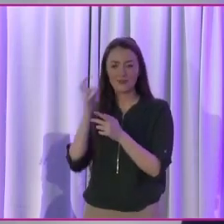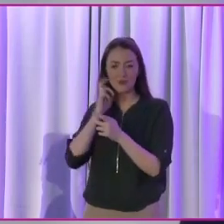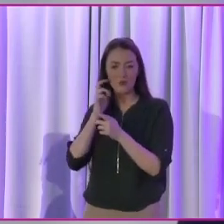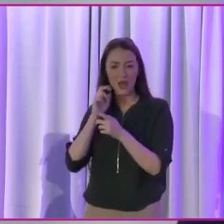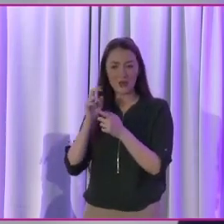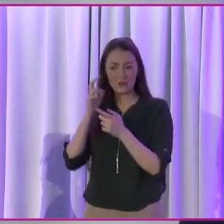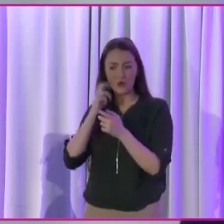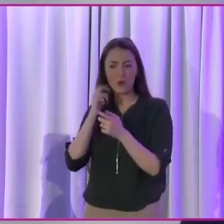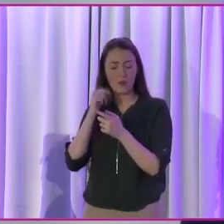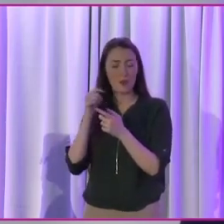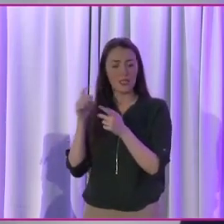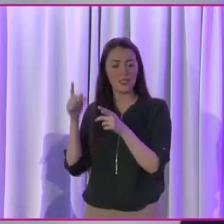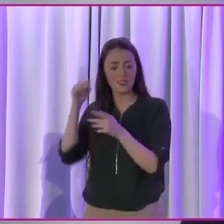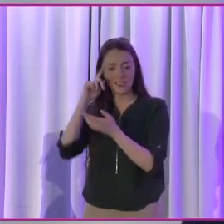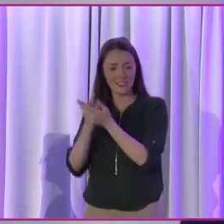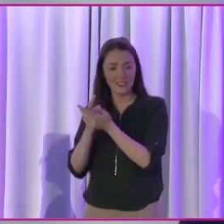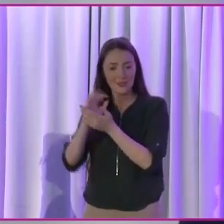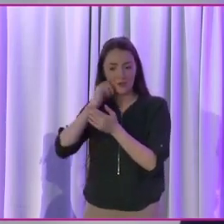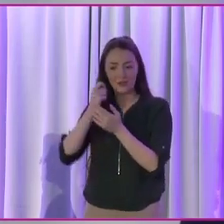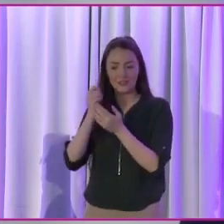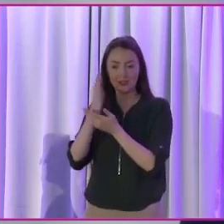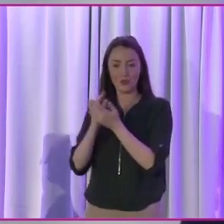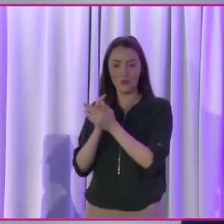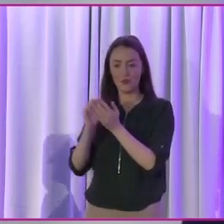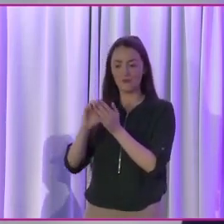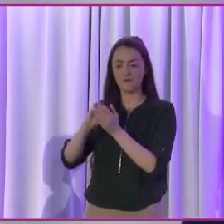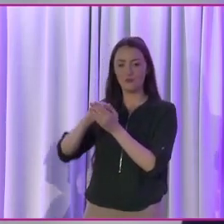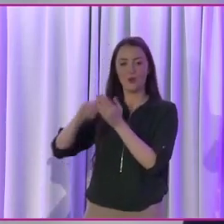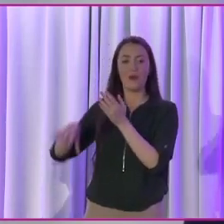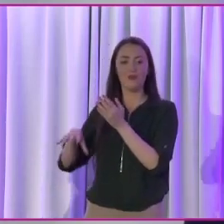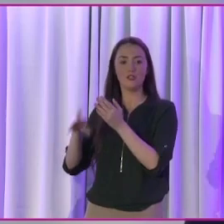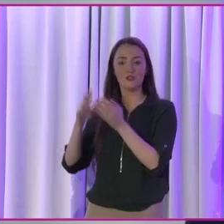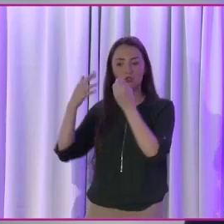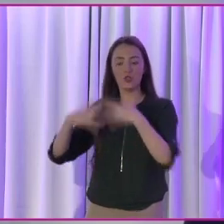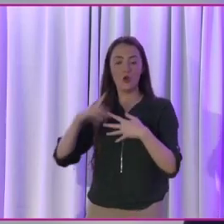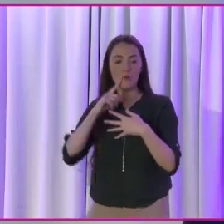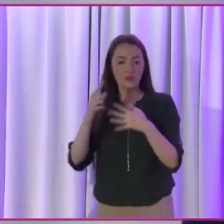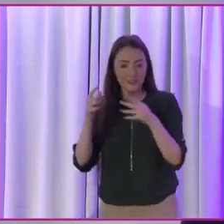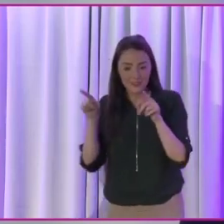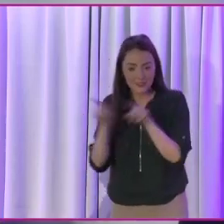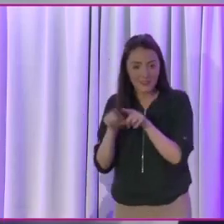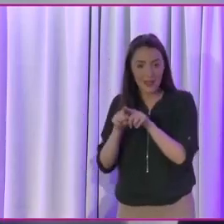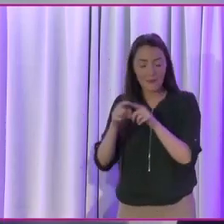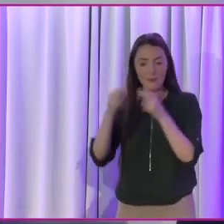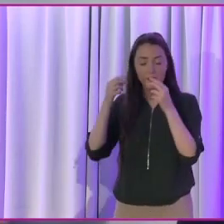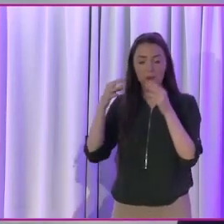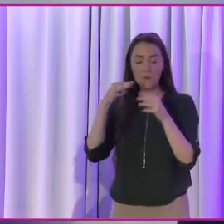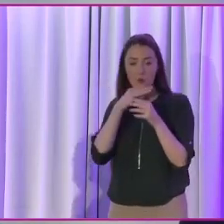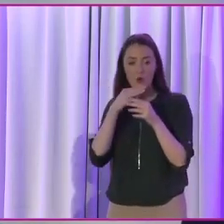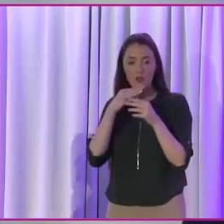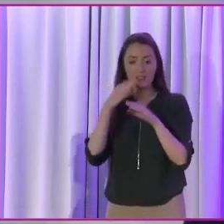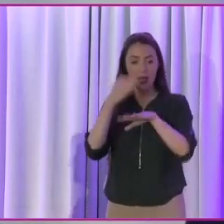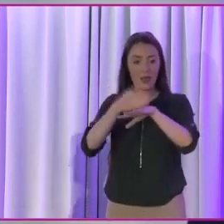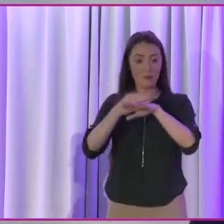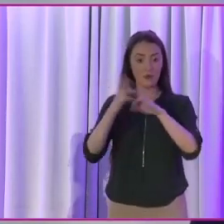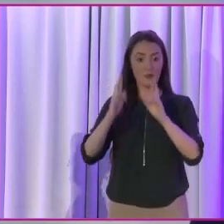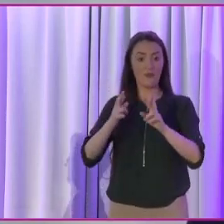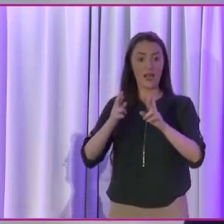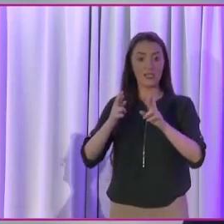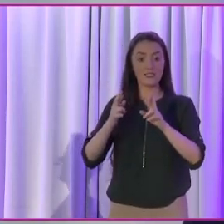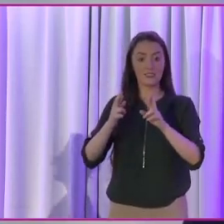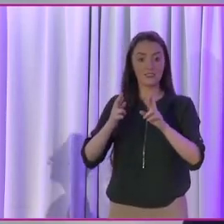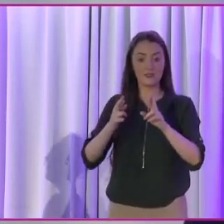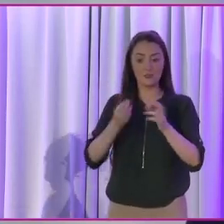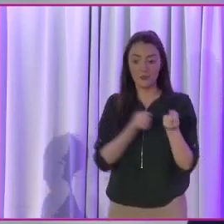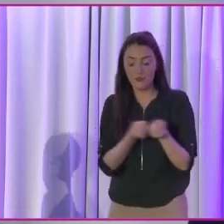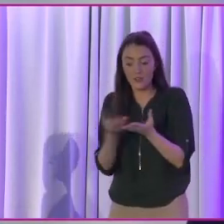and the legislation was somewhat diluted as a result. But it was nonetheless important because it extended beyond employment rights, but also into provision of